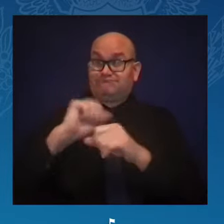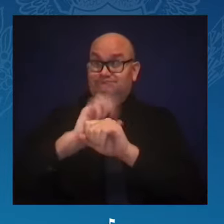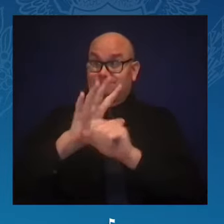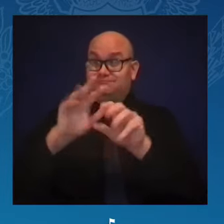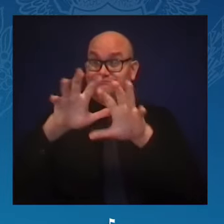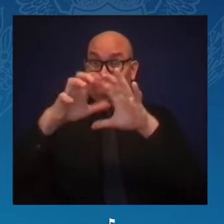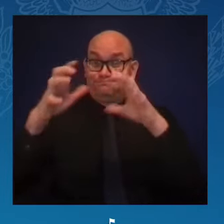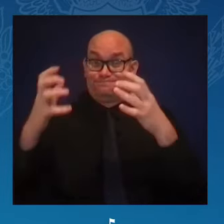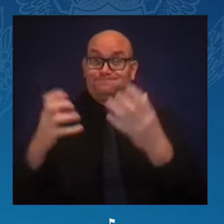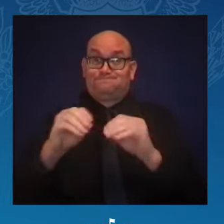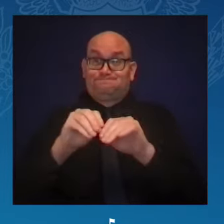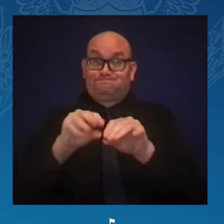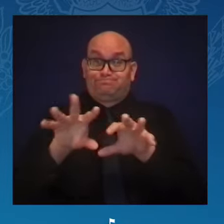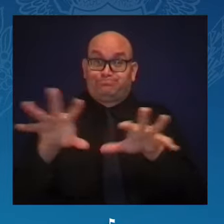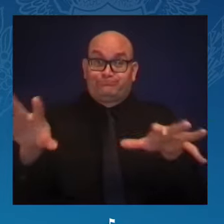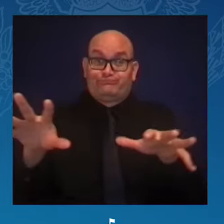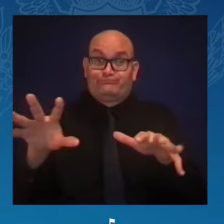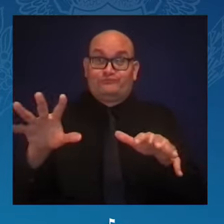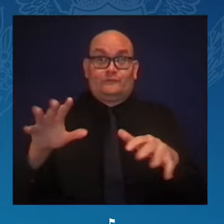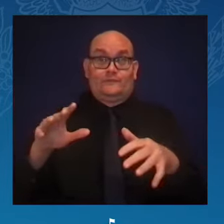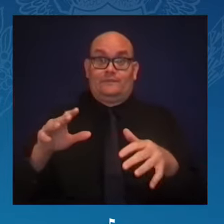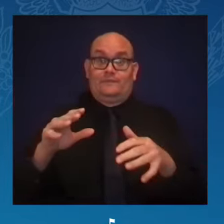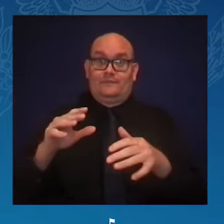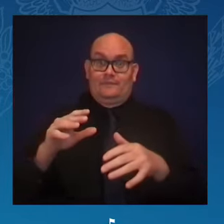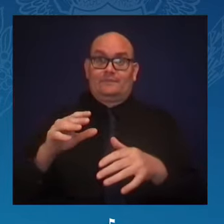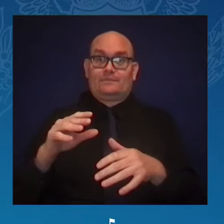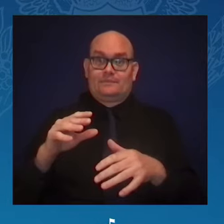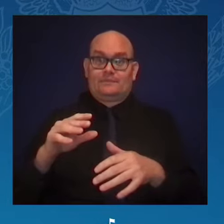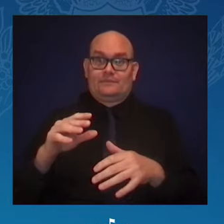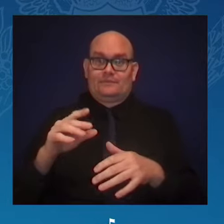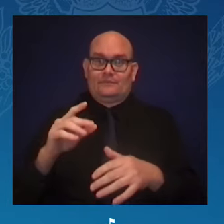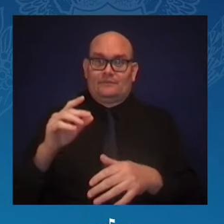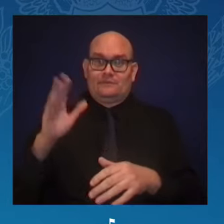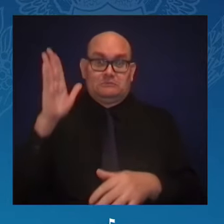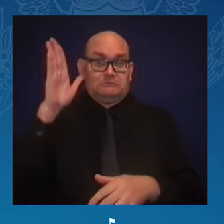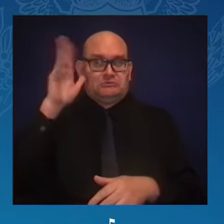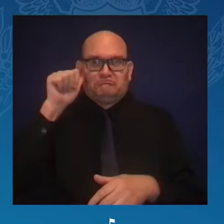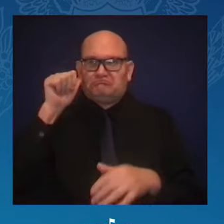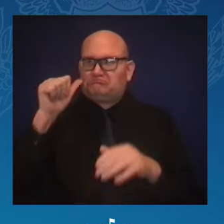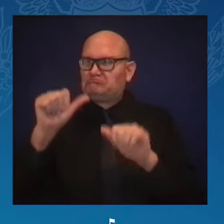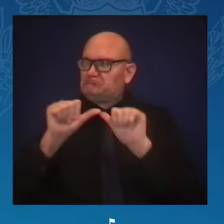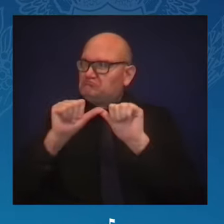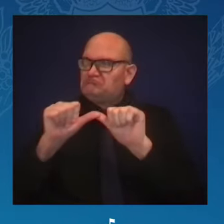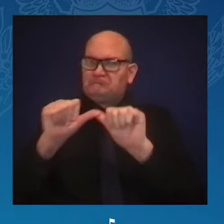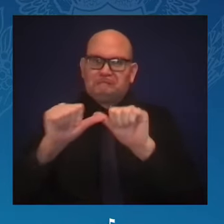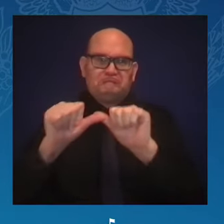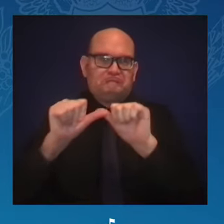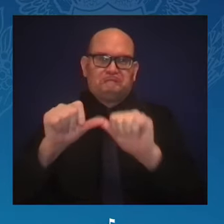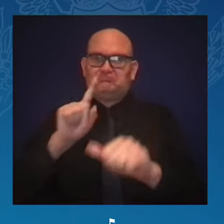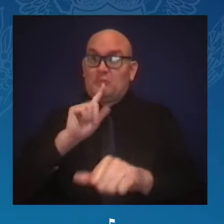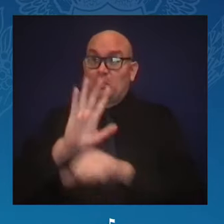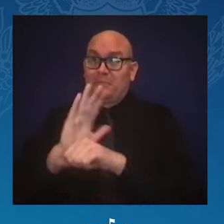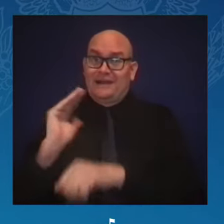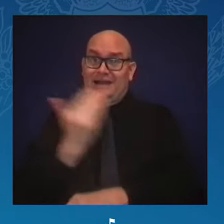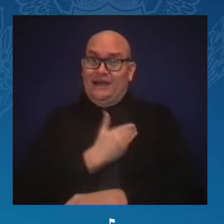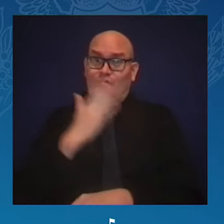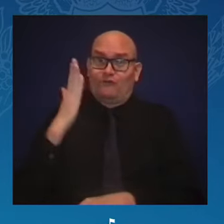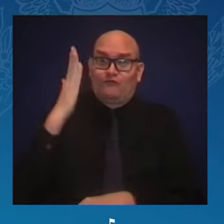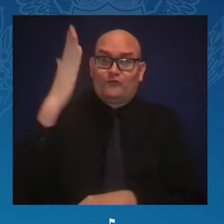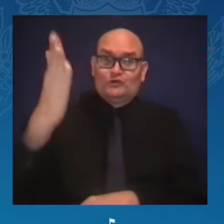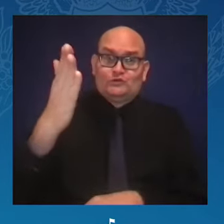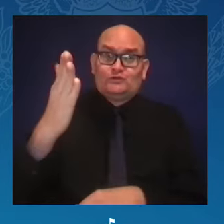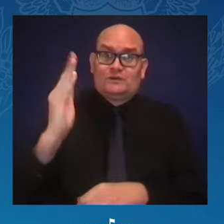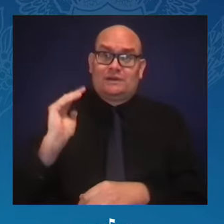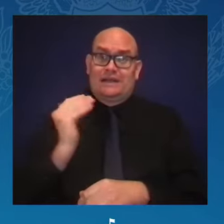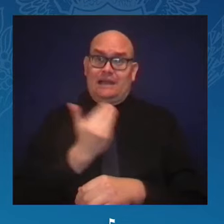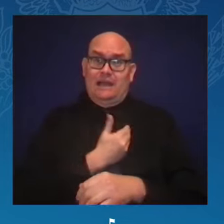the leaders here registered thousands of people to vote, led efforts to combat voter